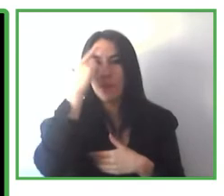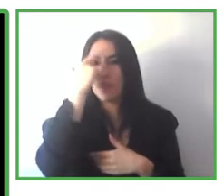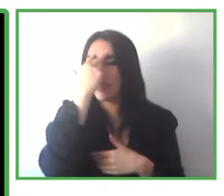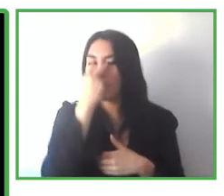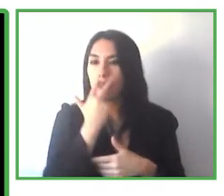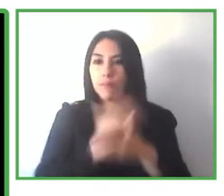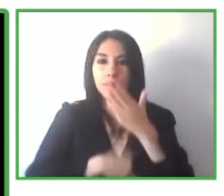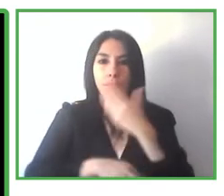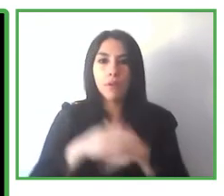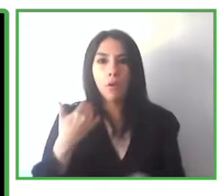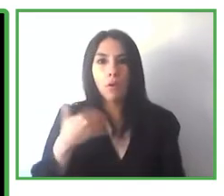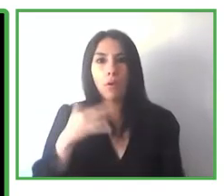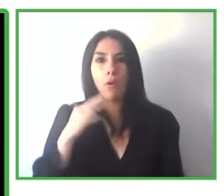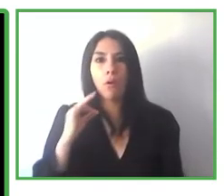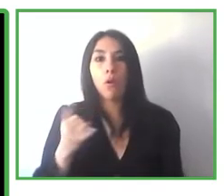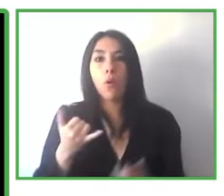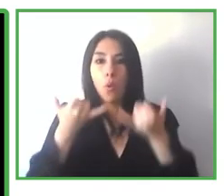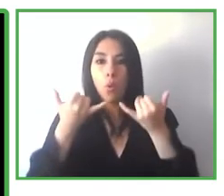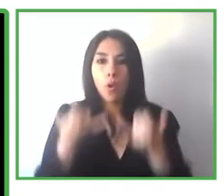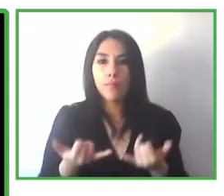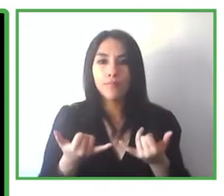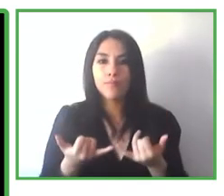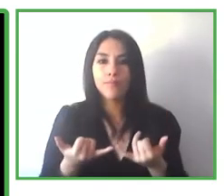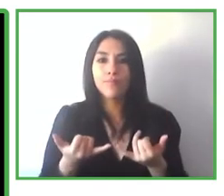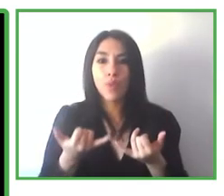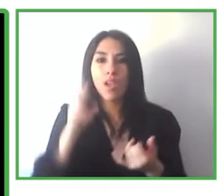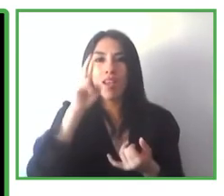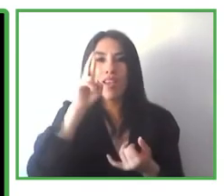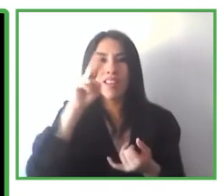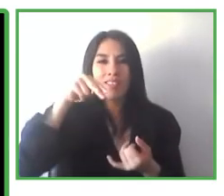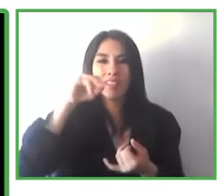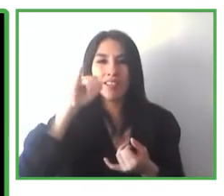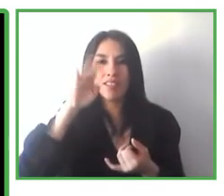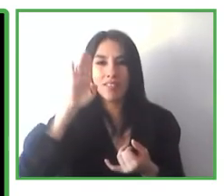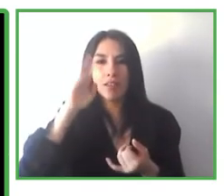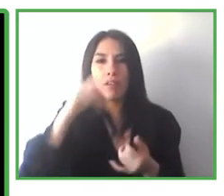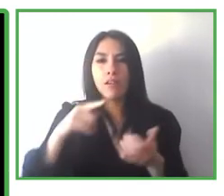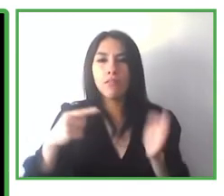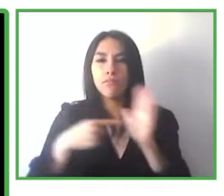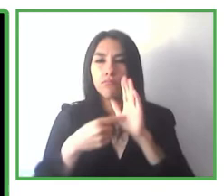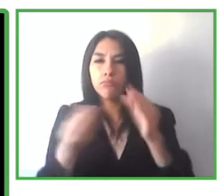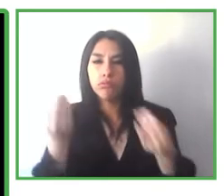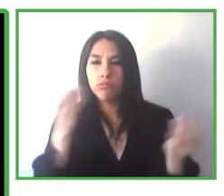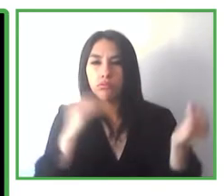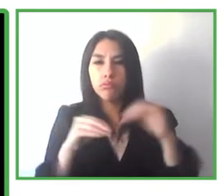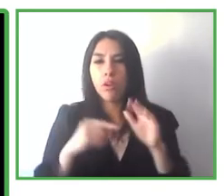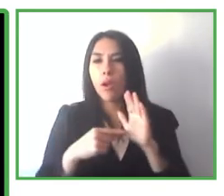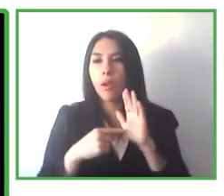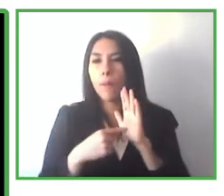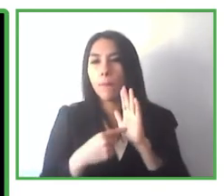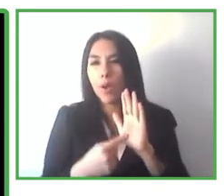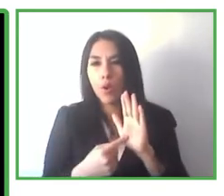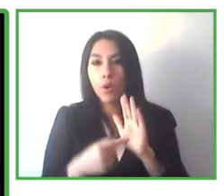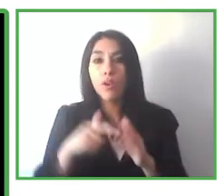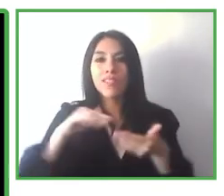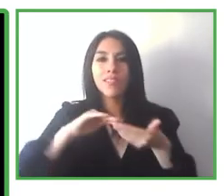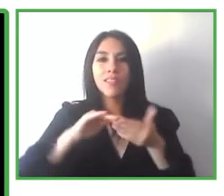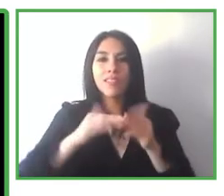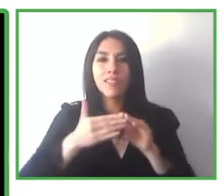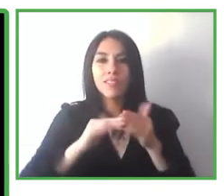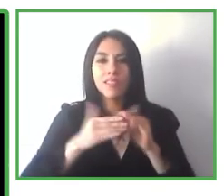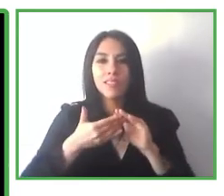them and for us. The Netherlands is really a reality right now in the United Kingdom, in Iceland, and in